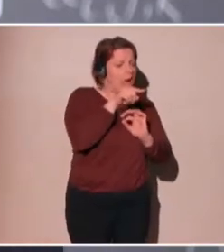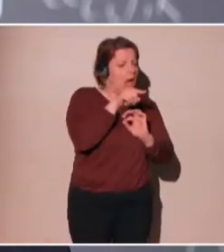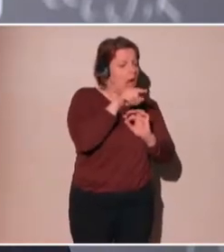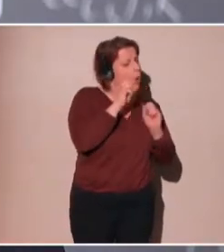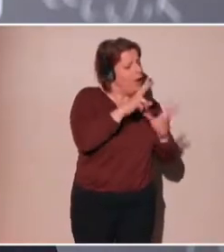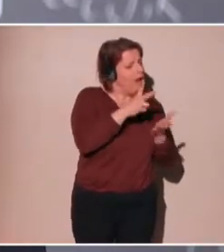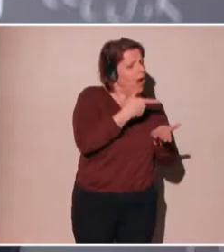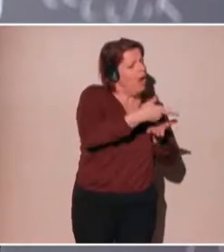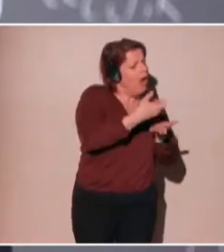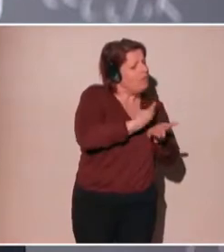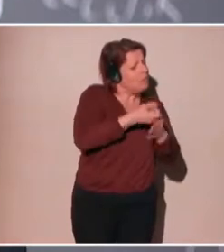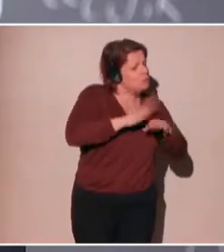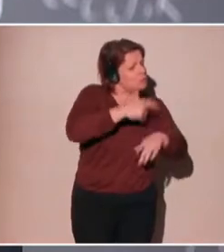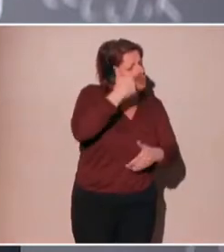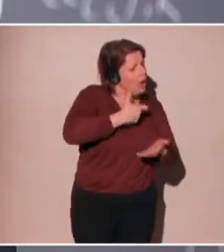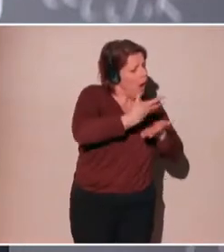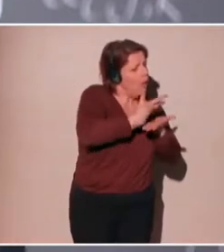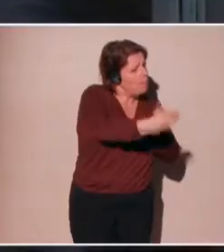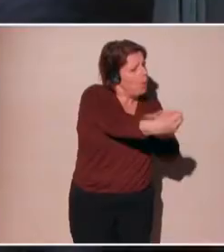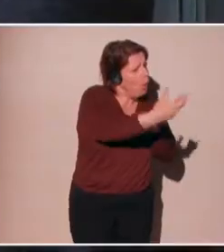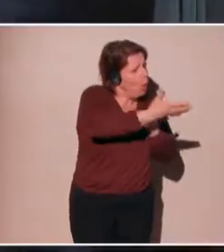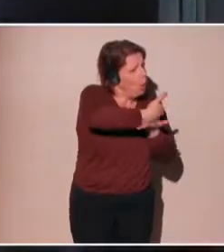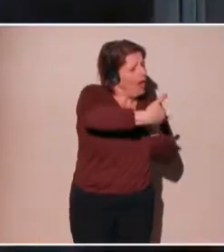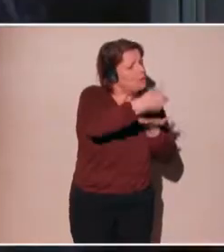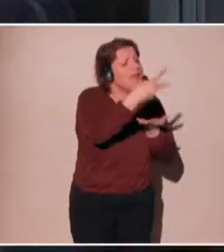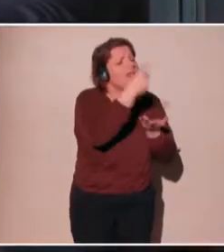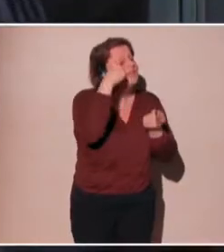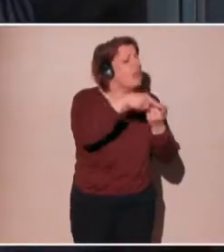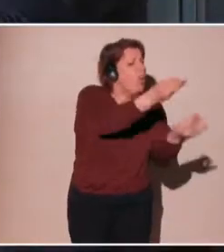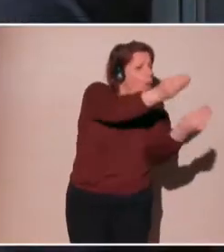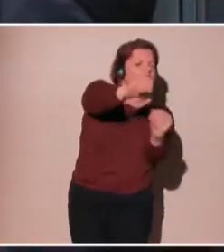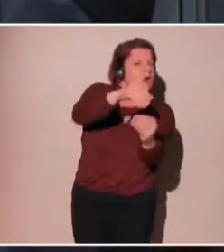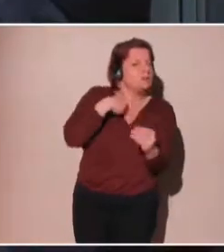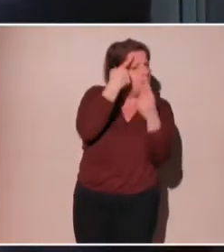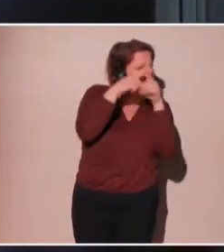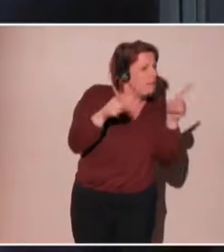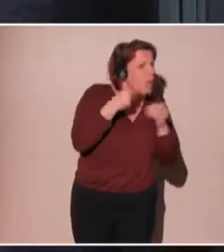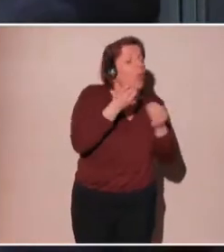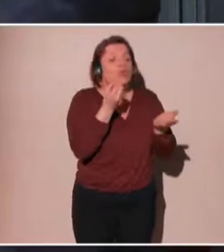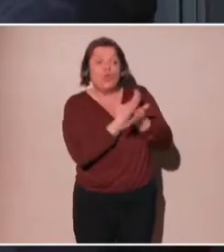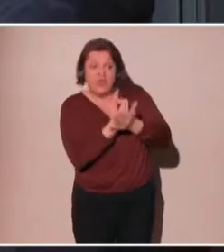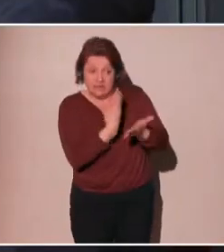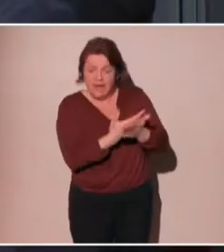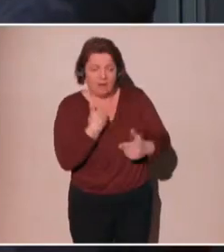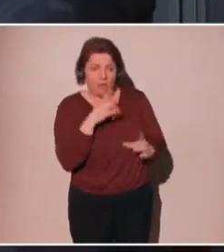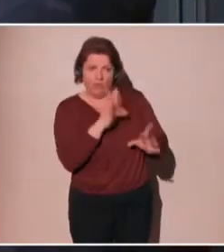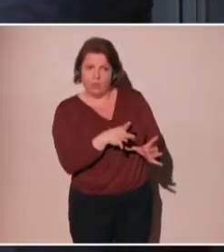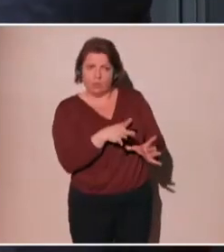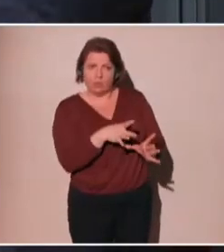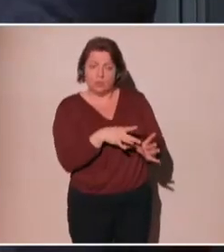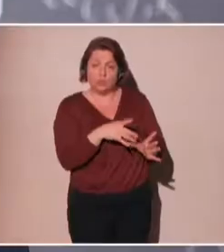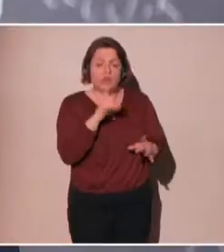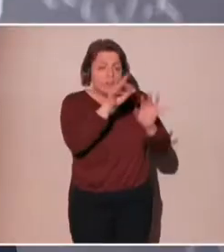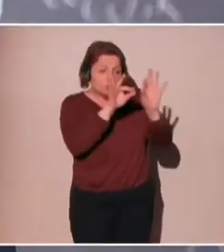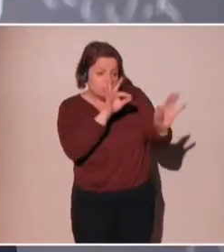you give. So you can say, OK, I agree that you can collect my data, but I don't agree that you're going to sell it. Or I don't want this data to be